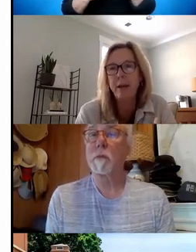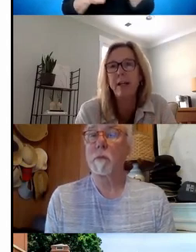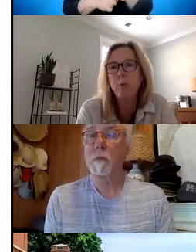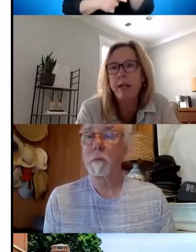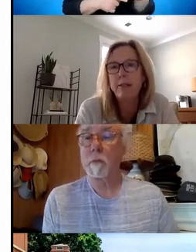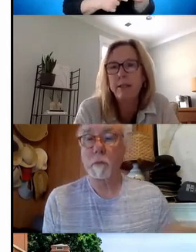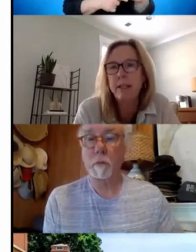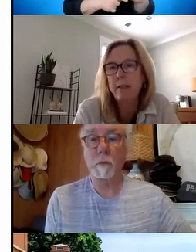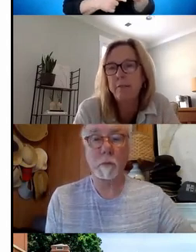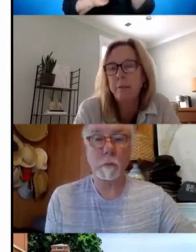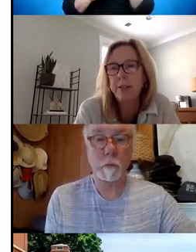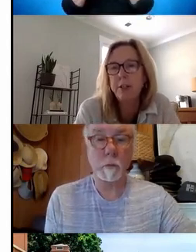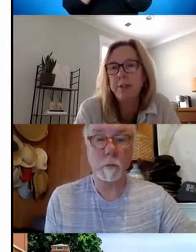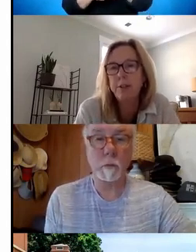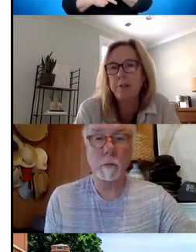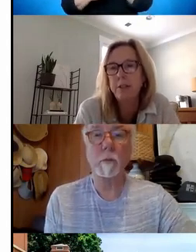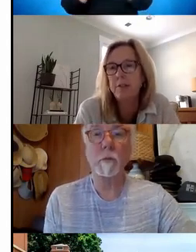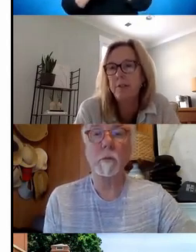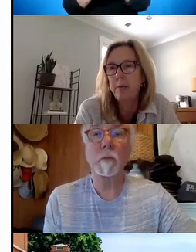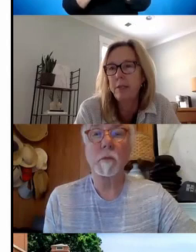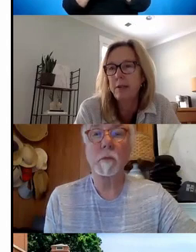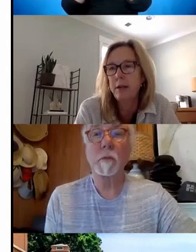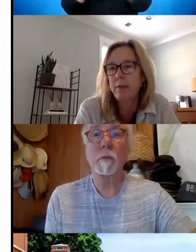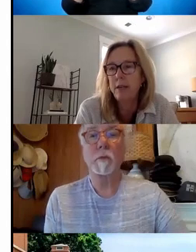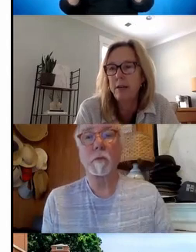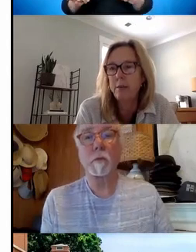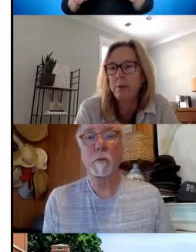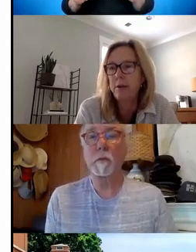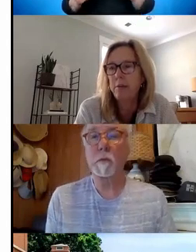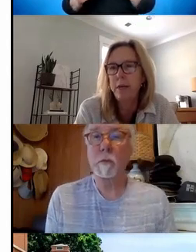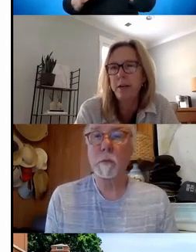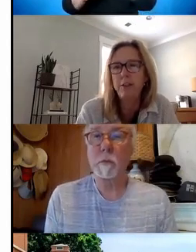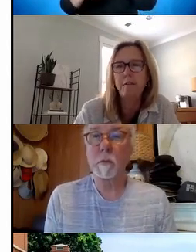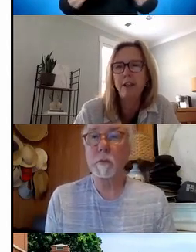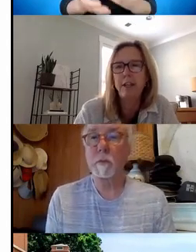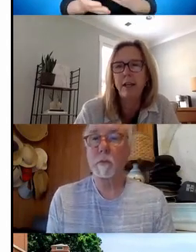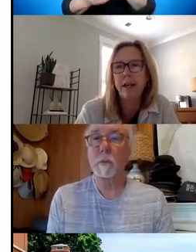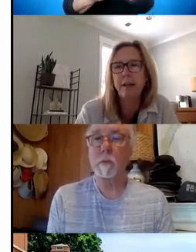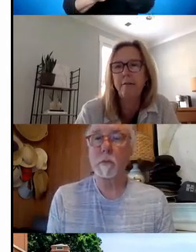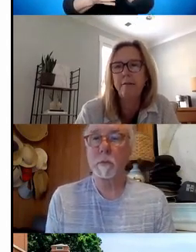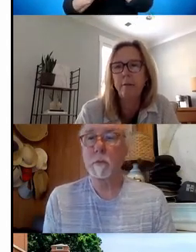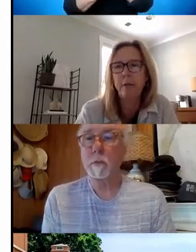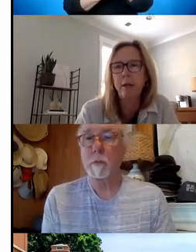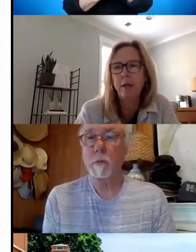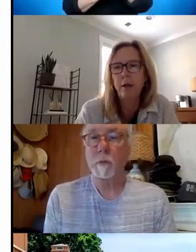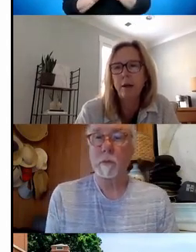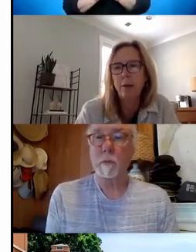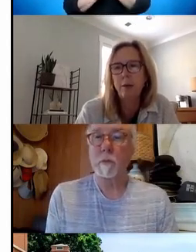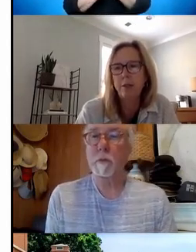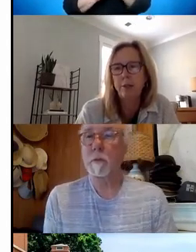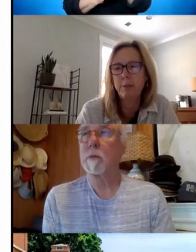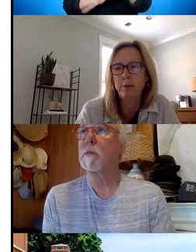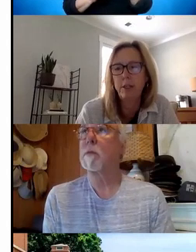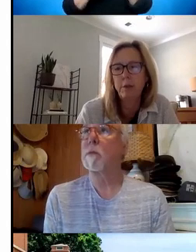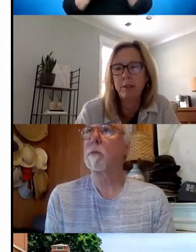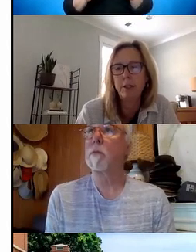systematic ways to get information to students and families are, I think are important. Mary, do you have anything to add from Iowa